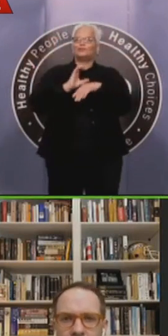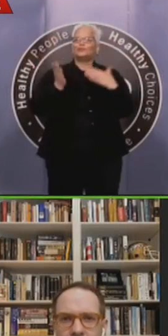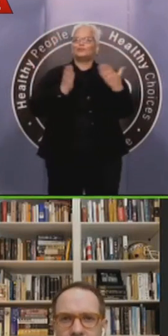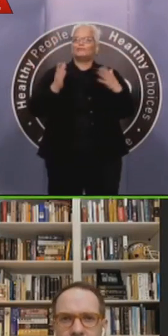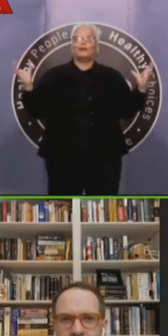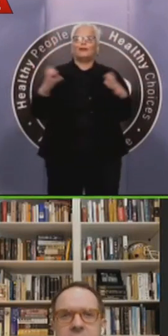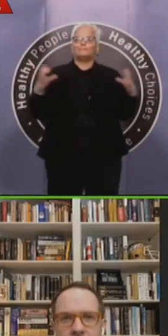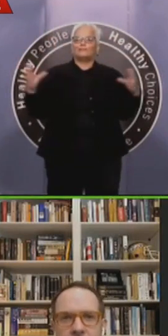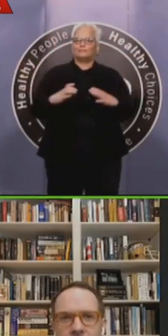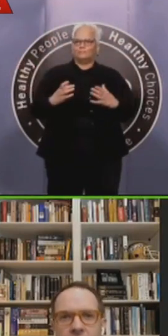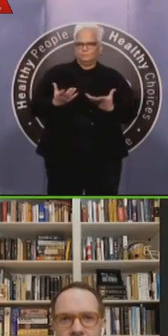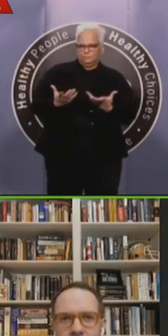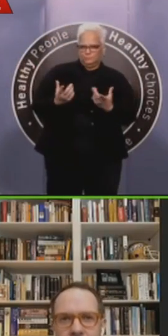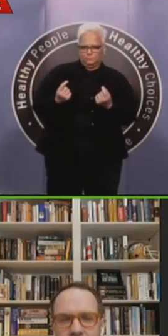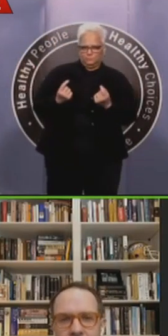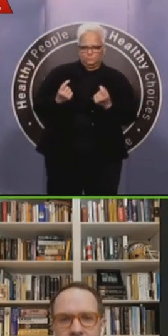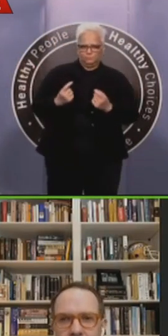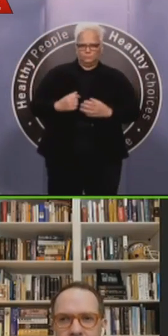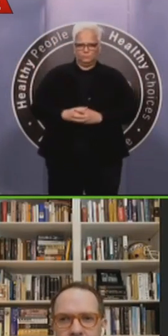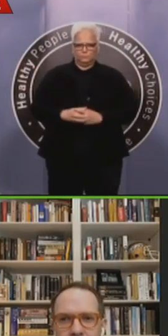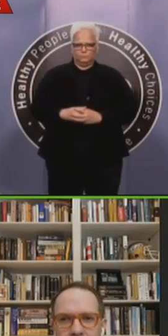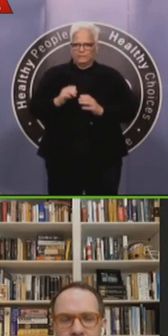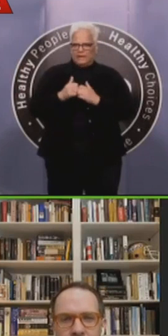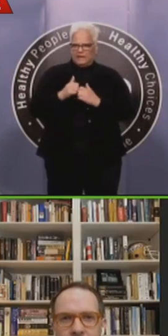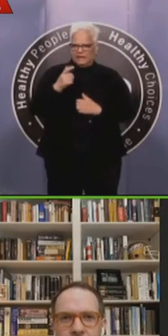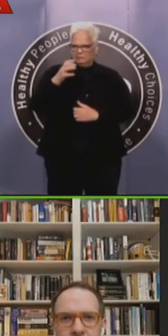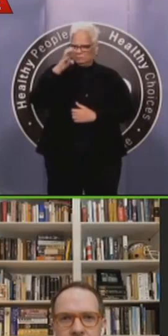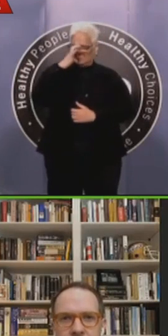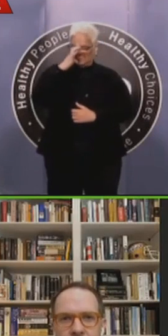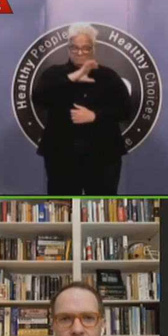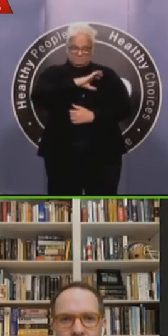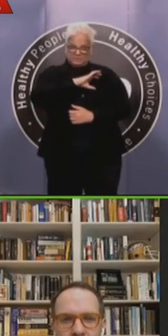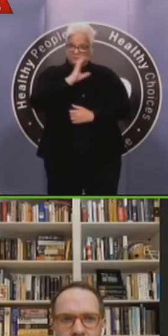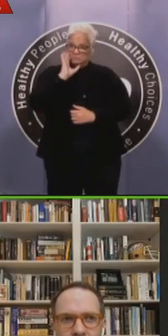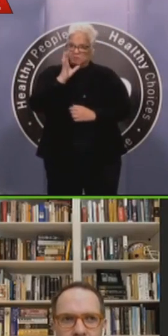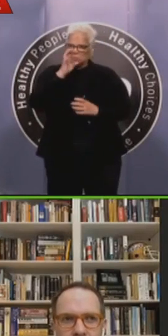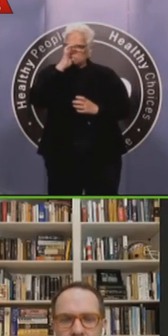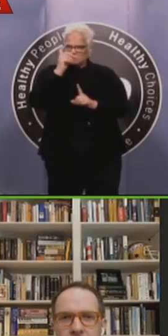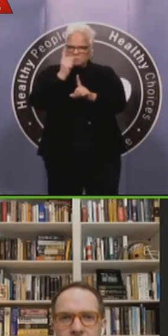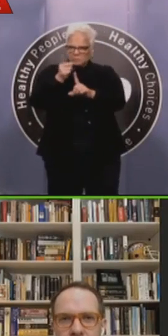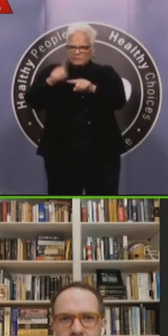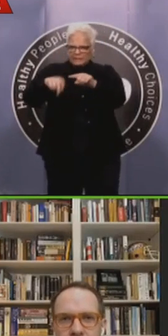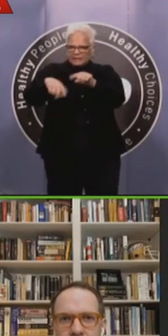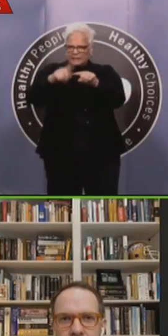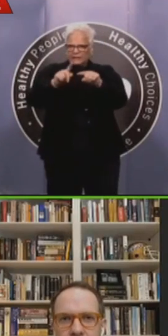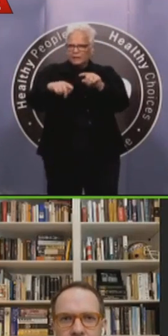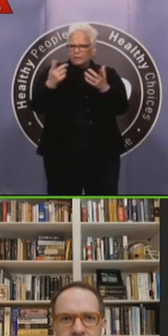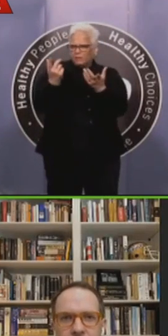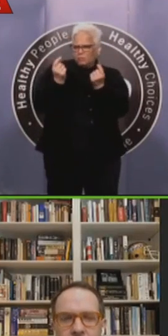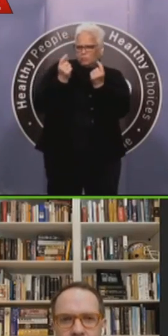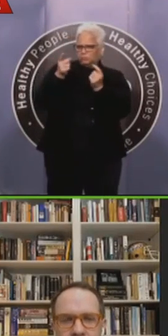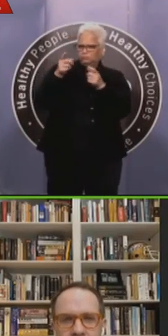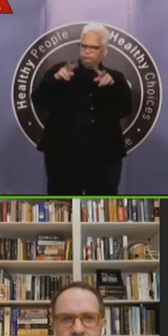Well, uh, that's a terrible idea. Um, I, I don't see how, putting your